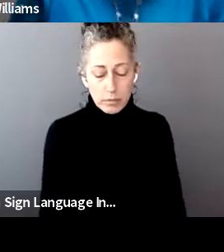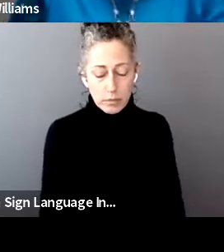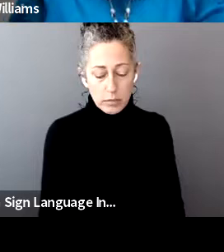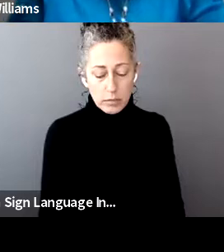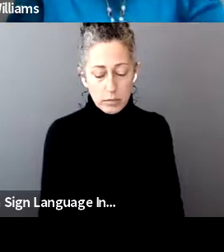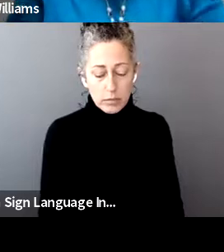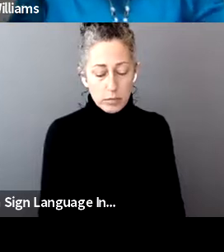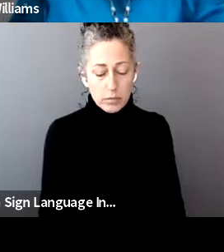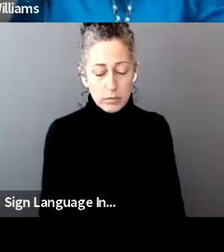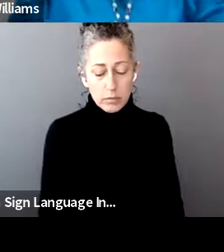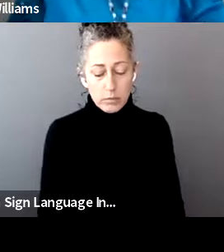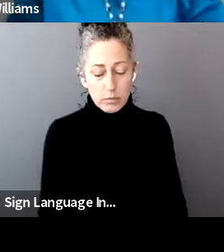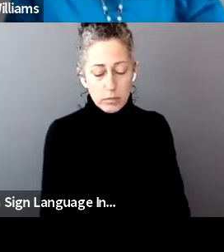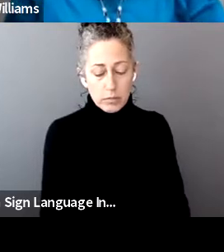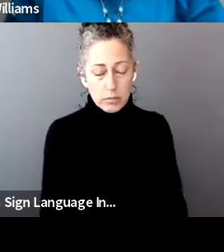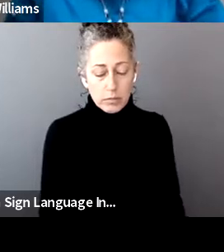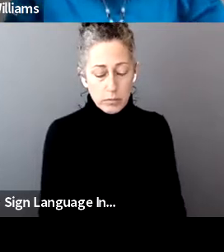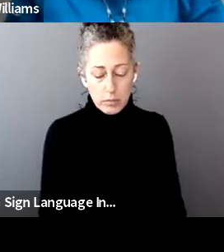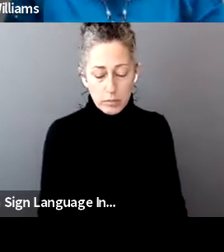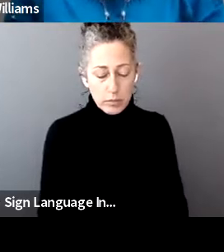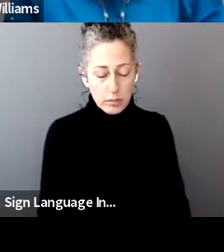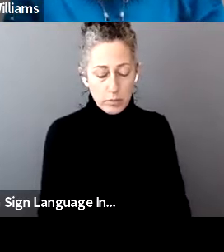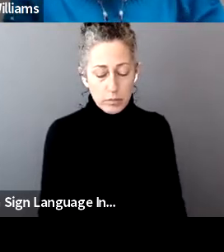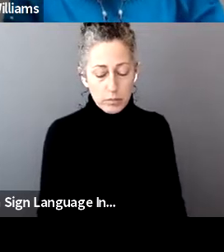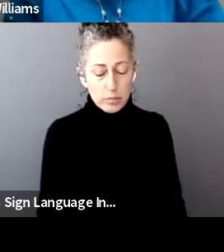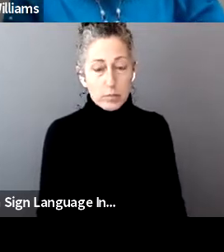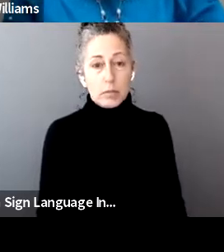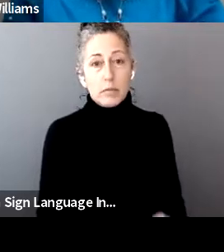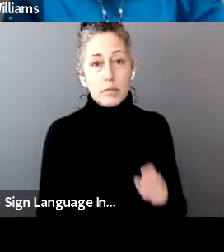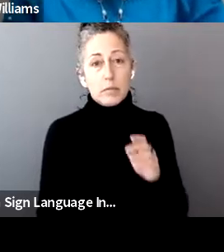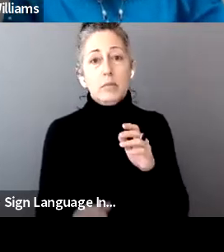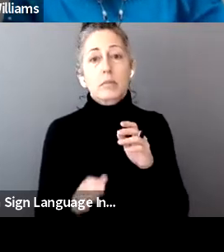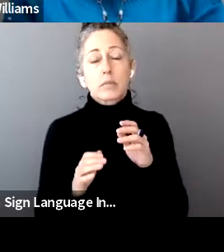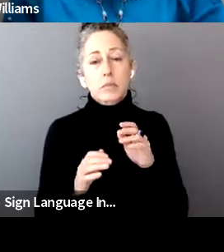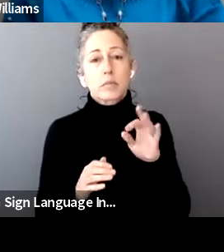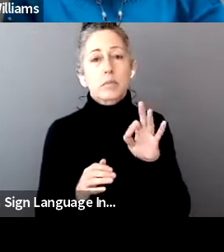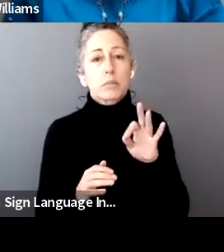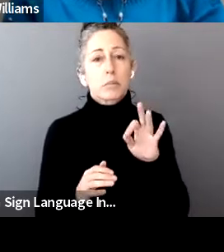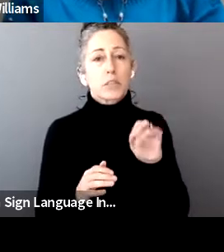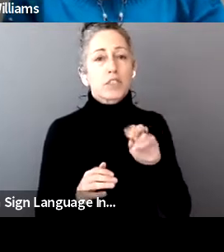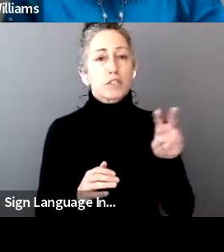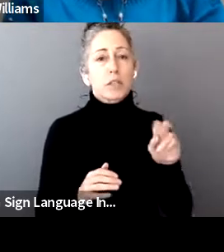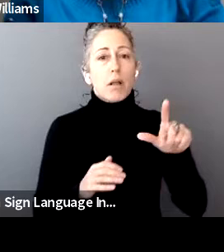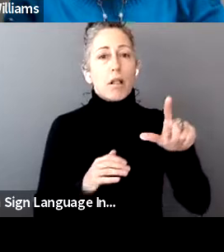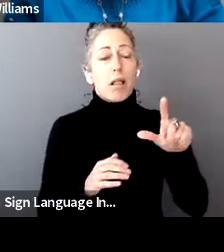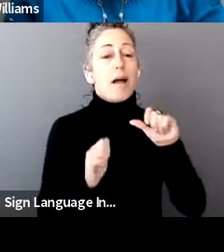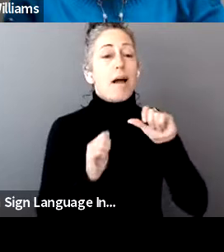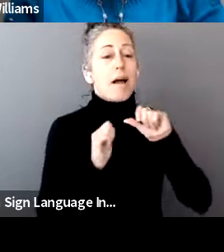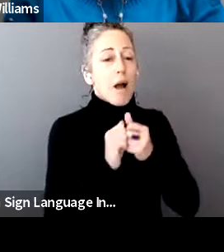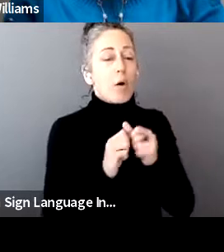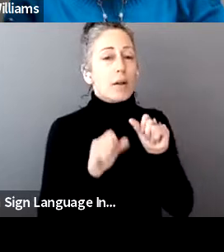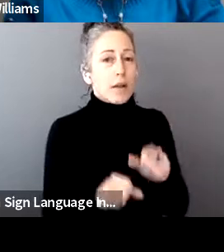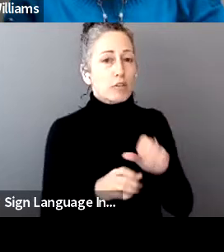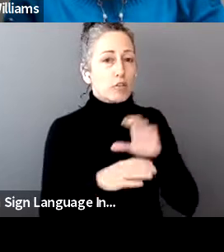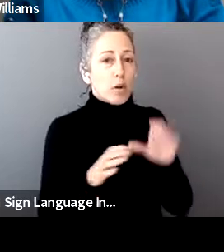Ms. Frizzell, let's talk about how Chicago residents can get assistance in requesting their recovery rebate credit or